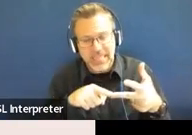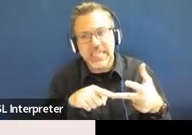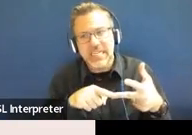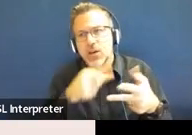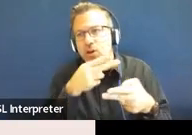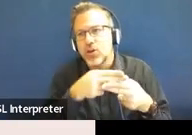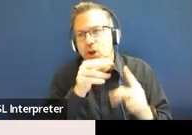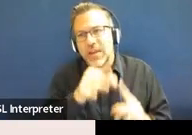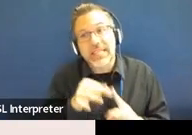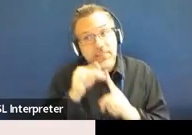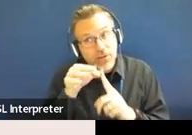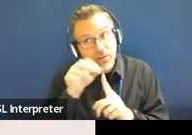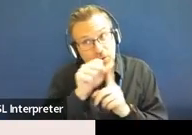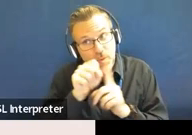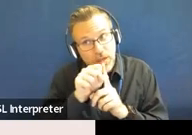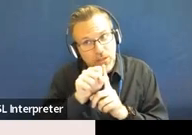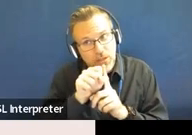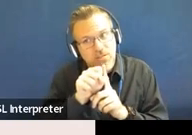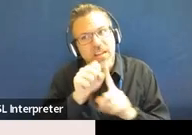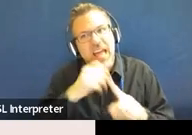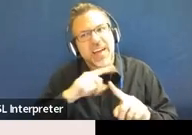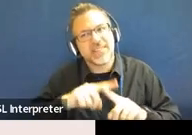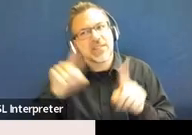circumstance. You would look at that differently.